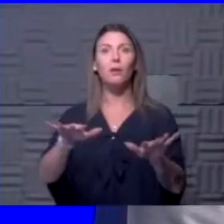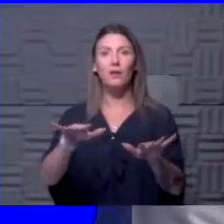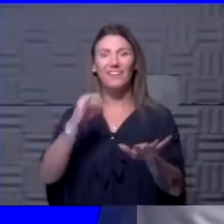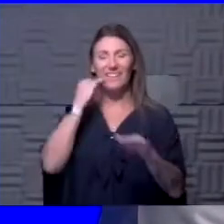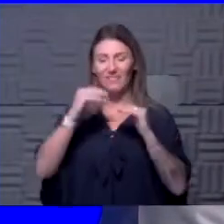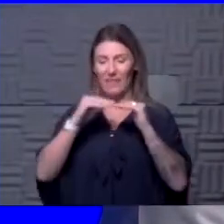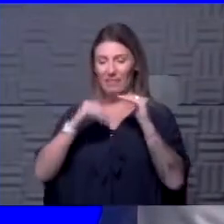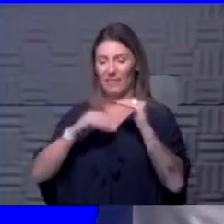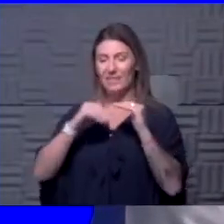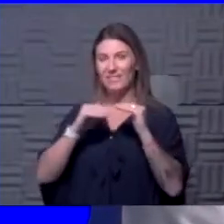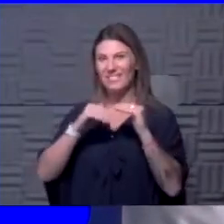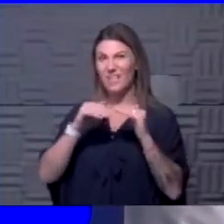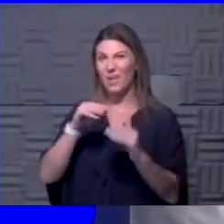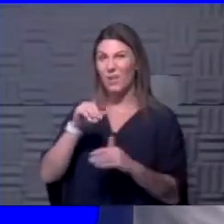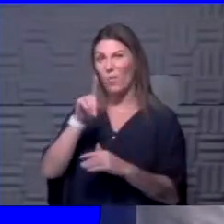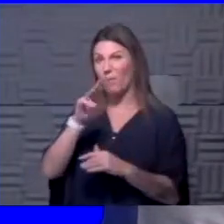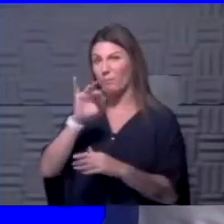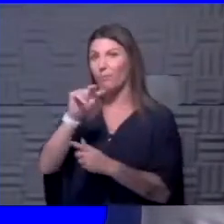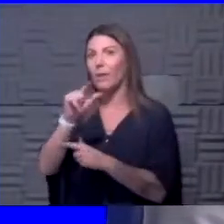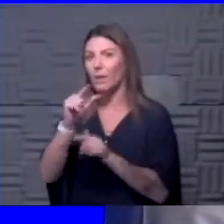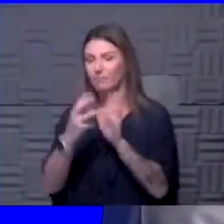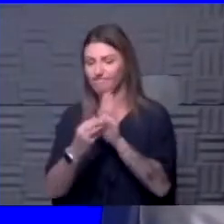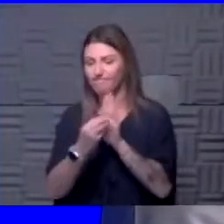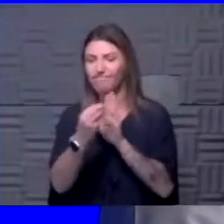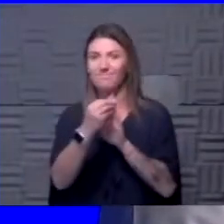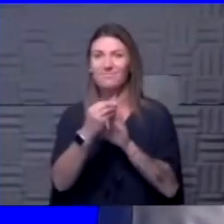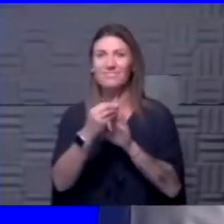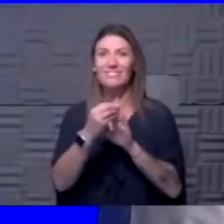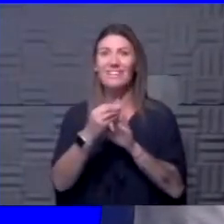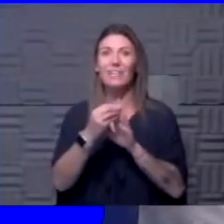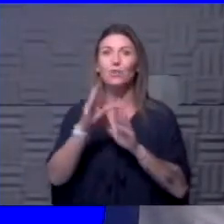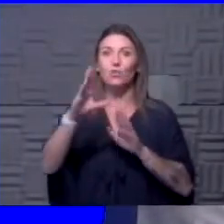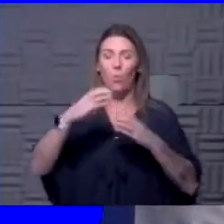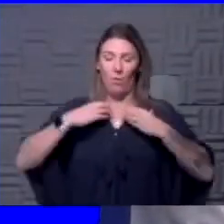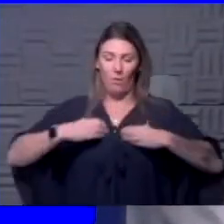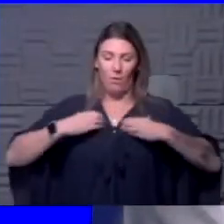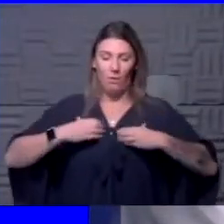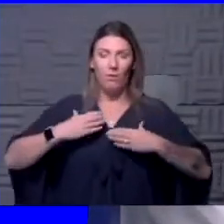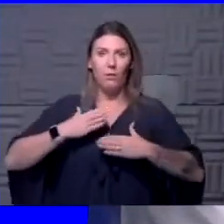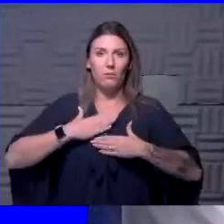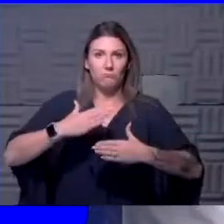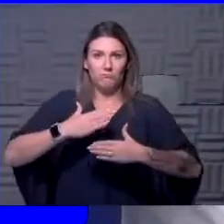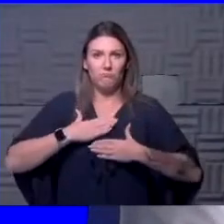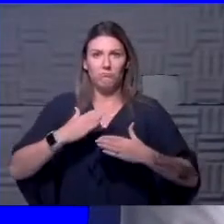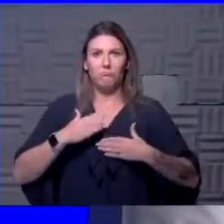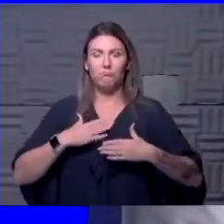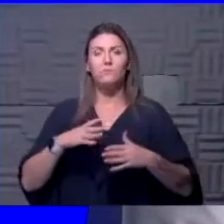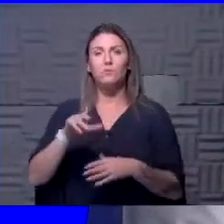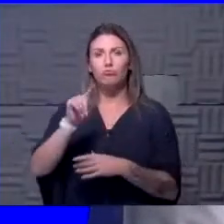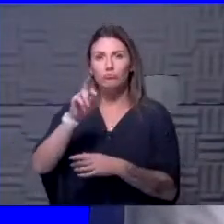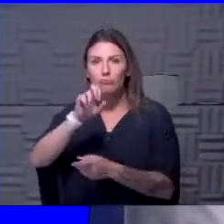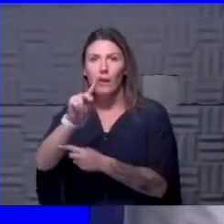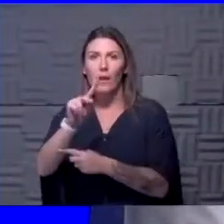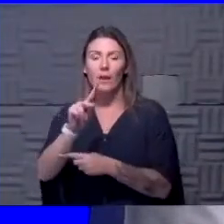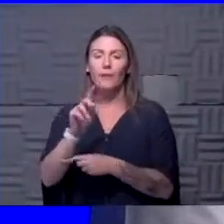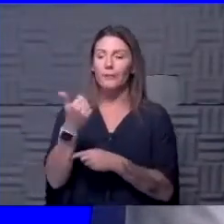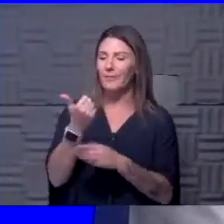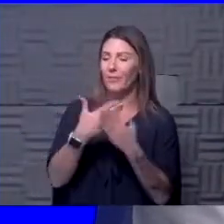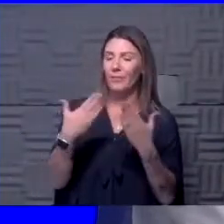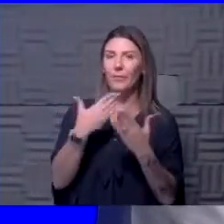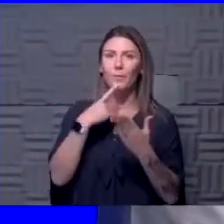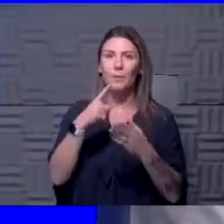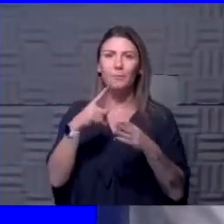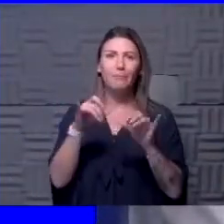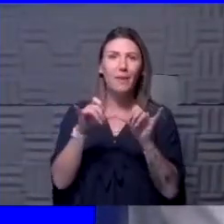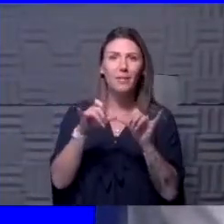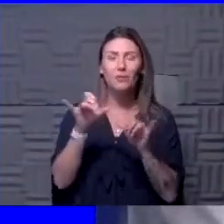less than a million copies in your upper respiratory tract. So that's what viral load is. Now, there's other things we measure viral load